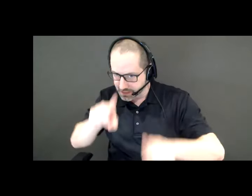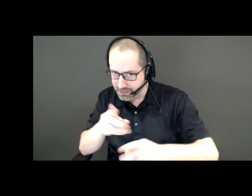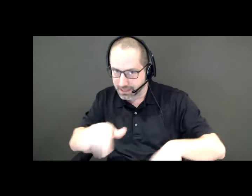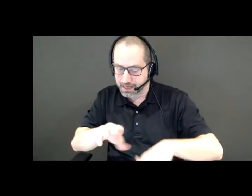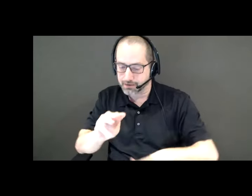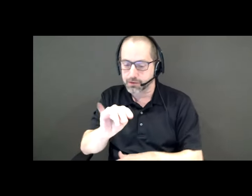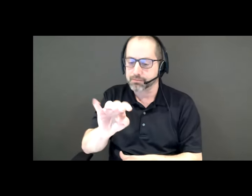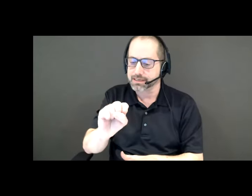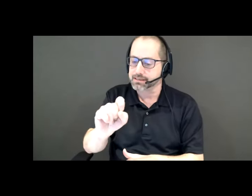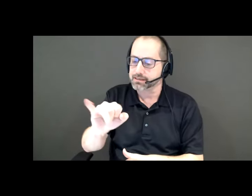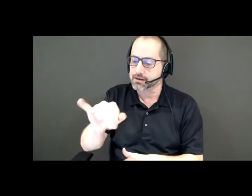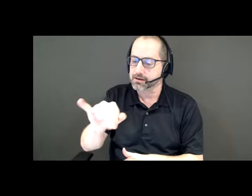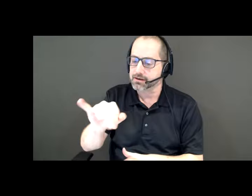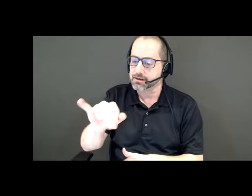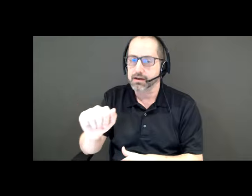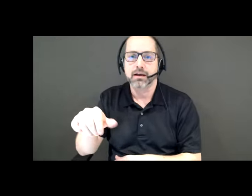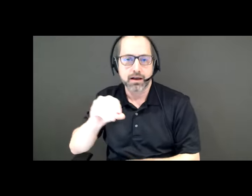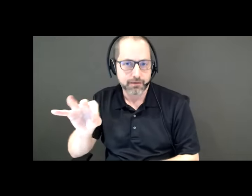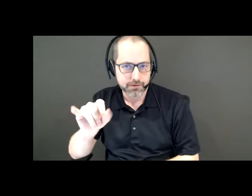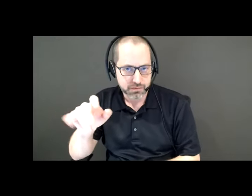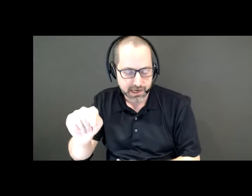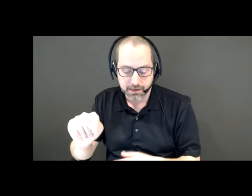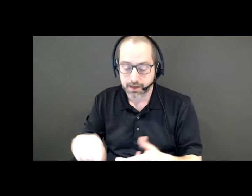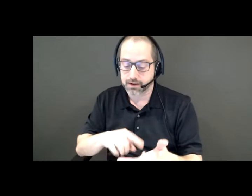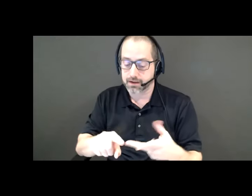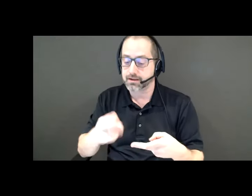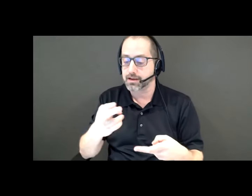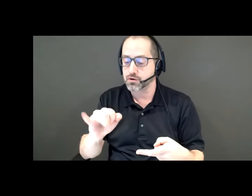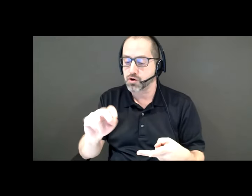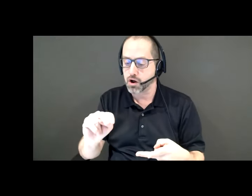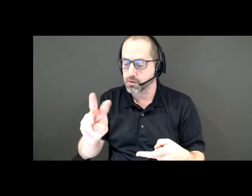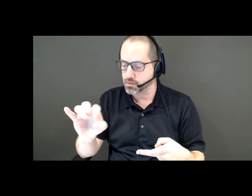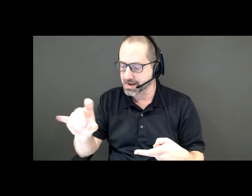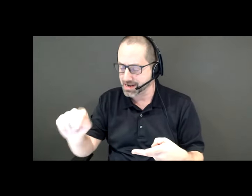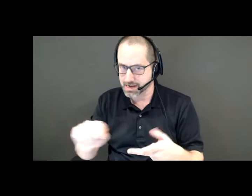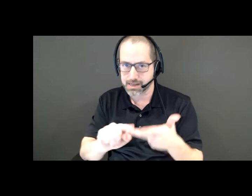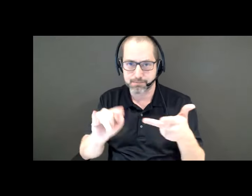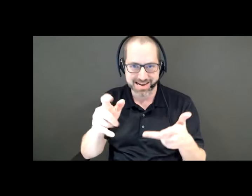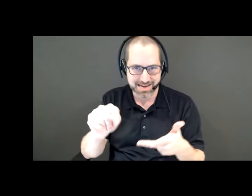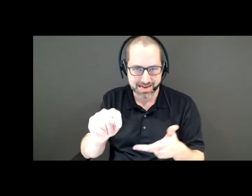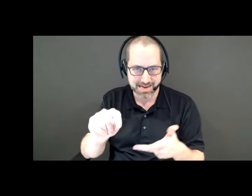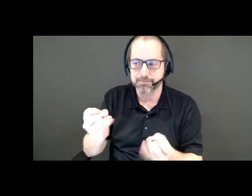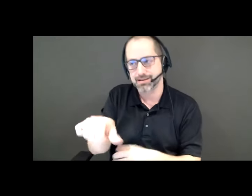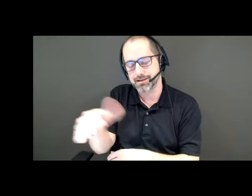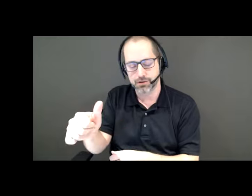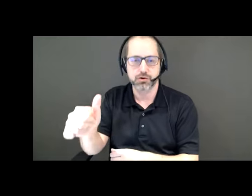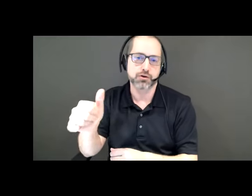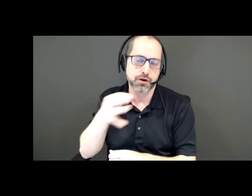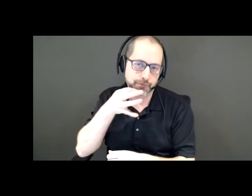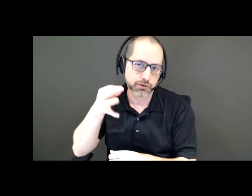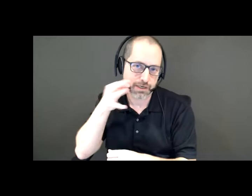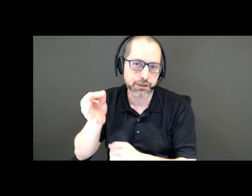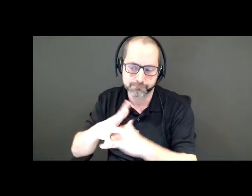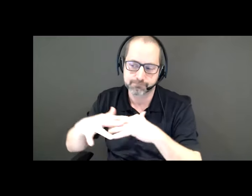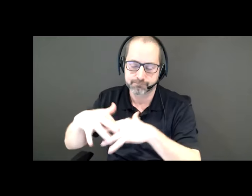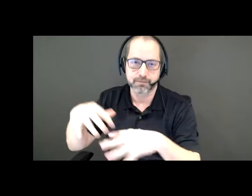territory of the Huron-Wendat, the Haudenosaunee, the Métis and many other Indigenous nations. We also acknowledge that Toronto is covered by Treaty